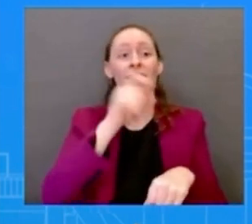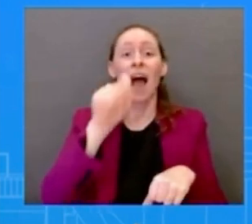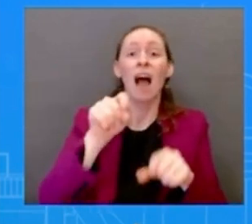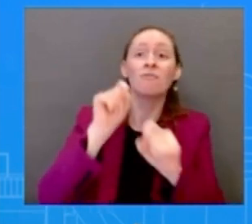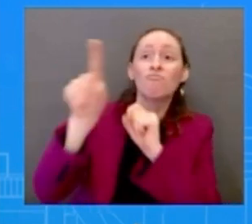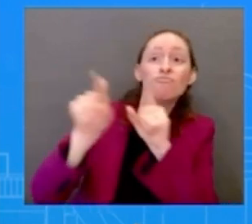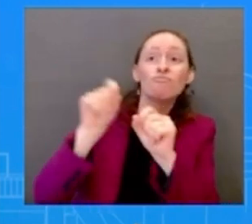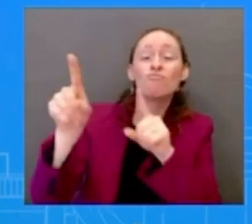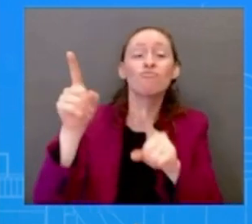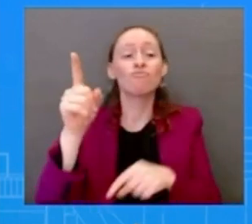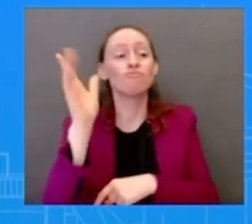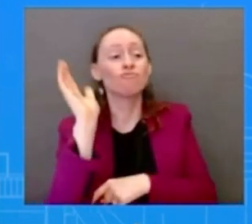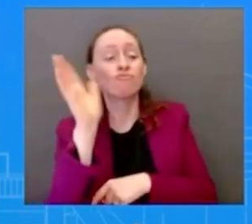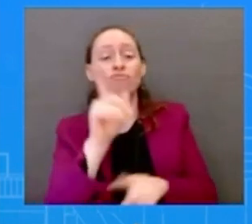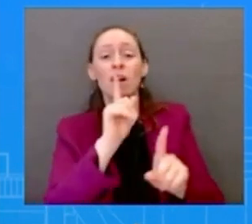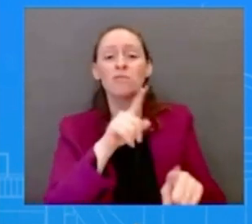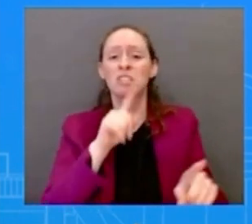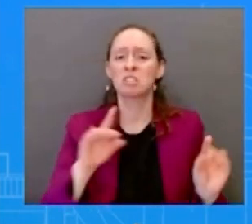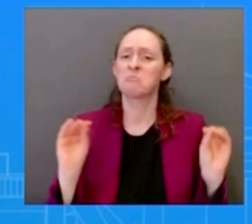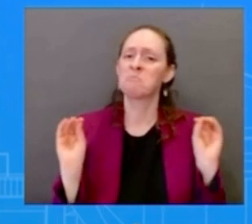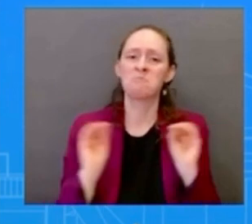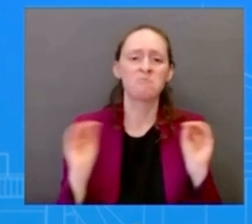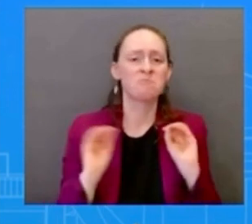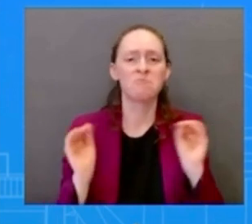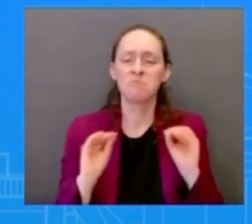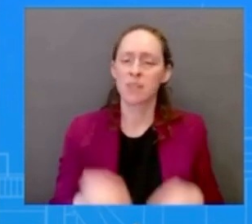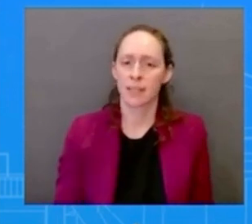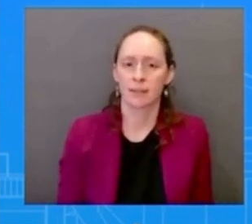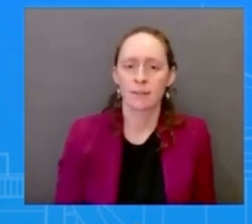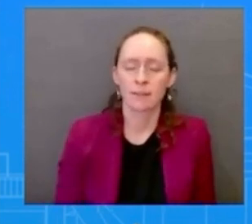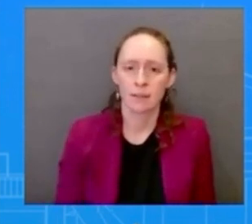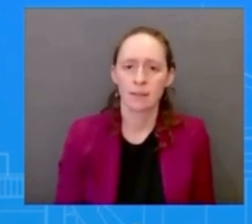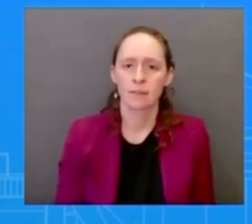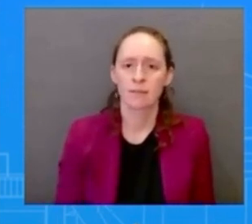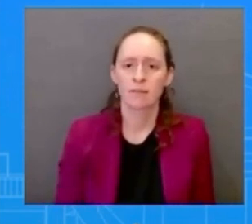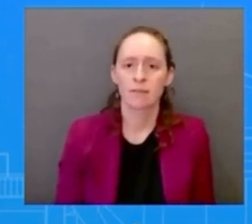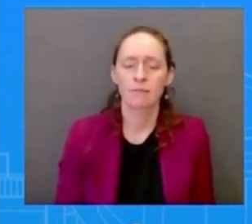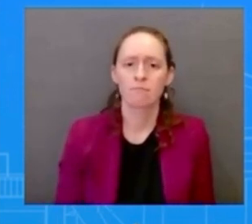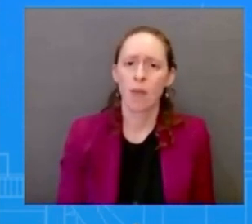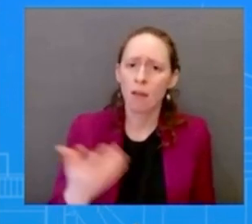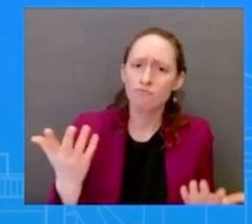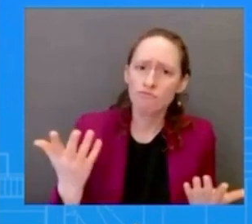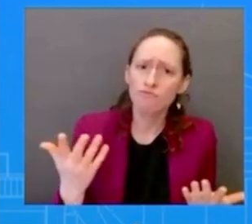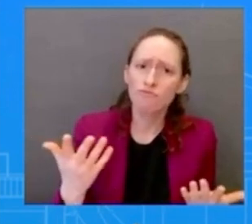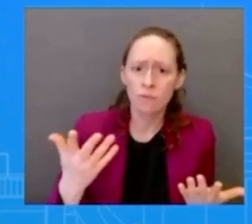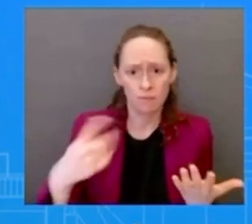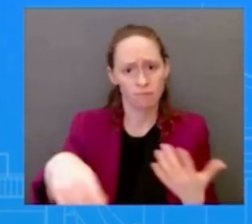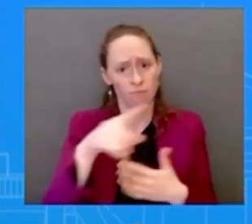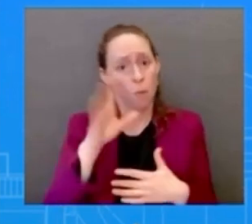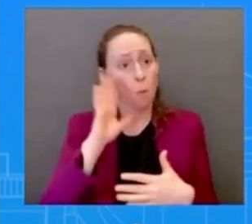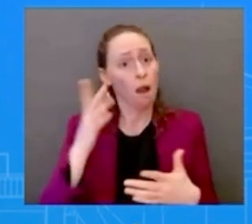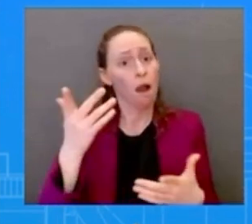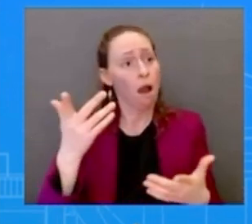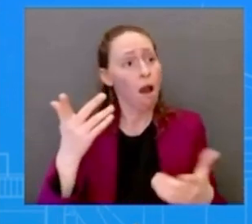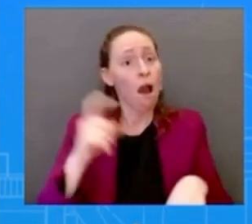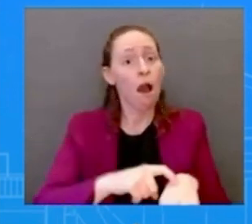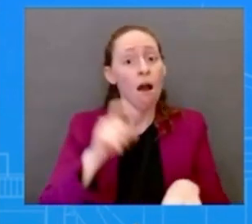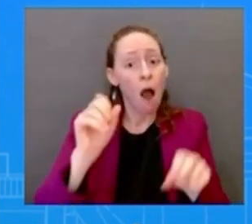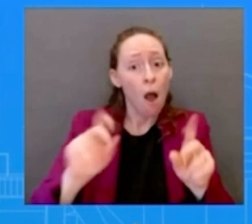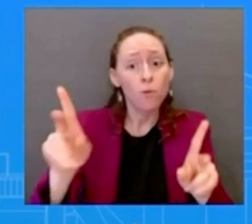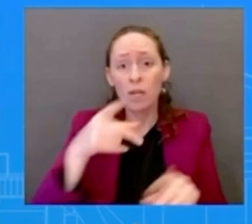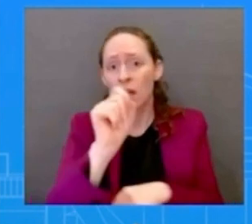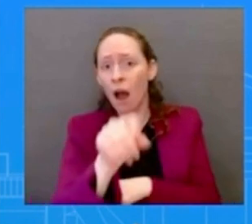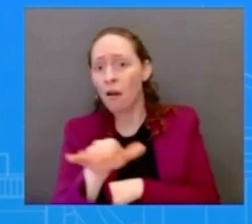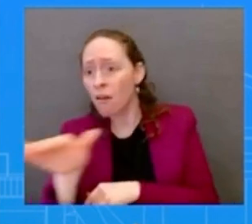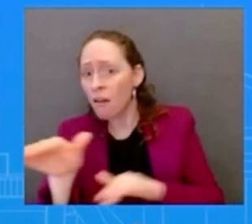with the country that comes to visit here at the white house you're going to have an opportunity uh or your colleagues will have an opportunity uh to